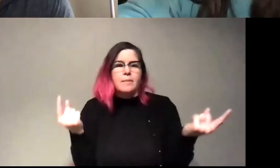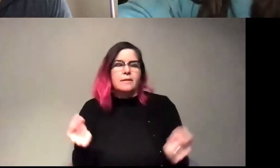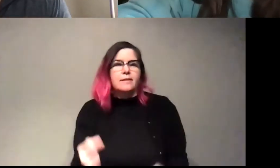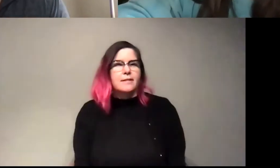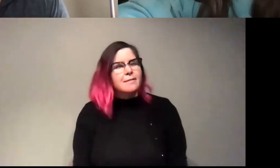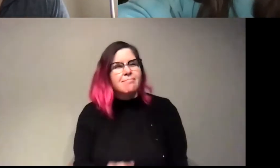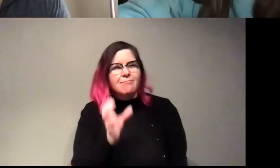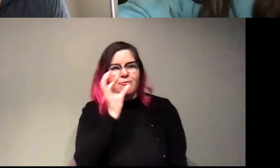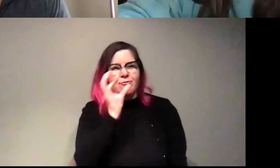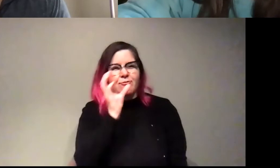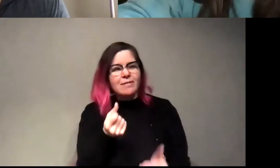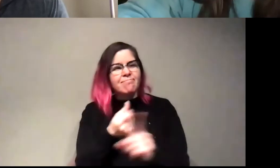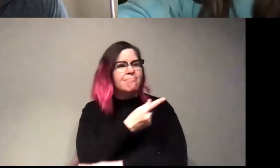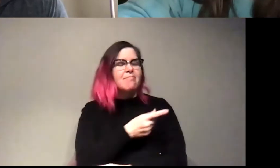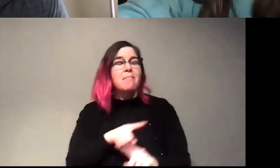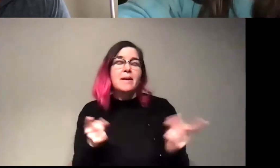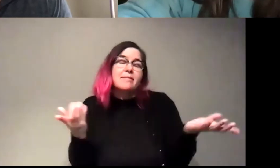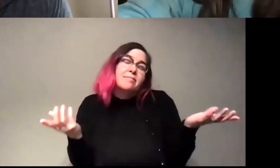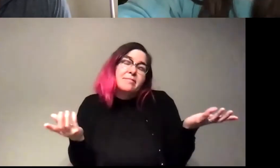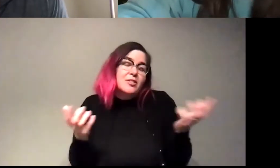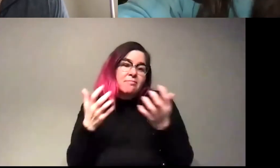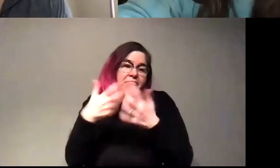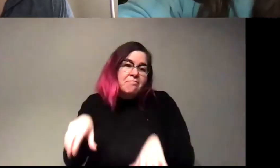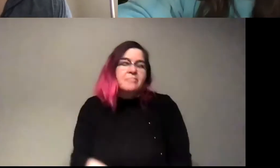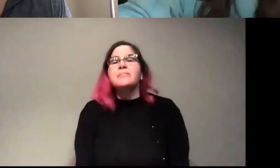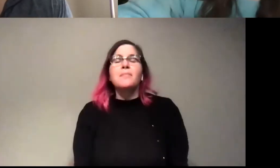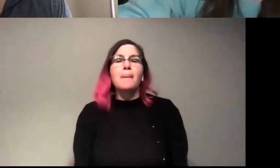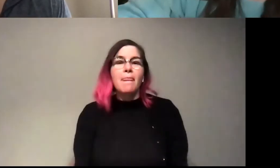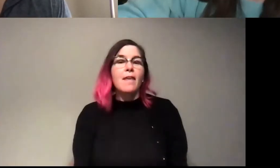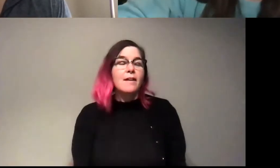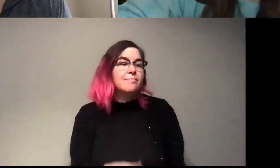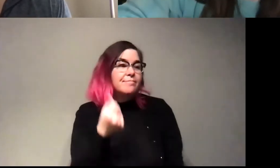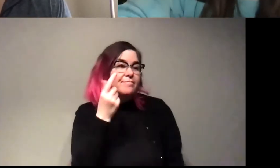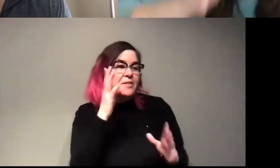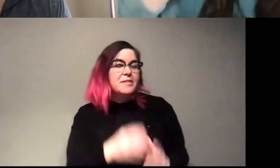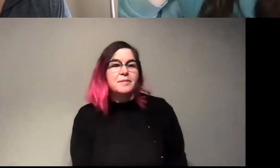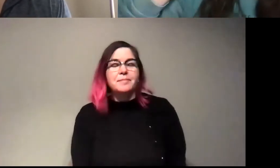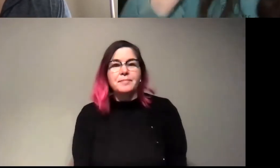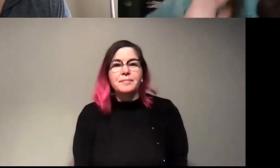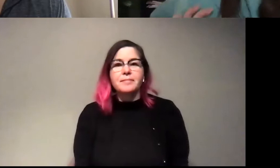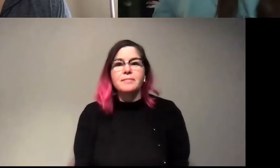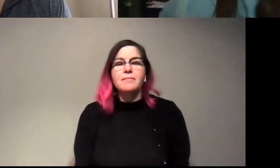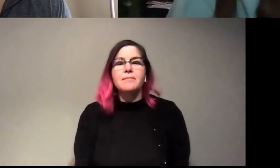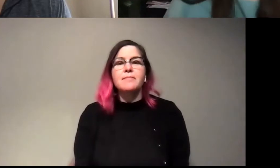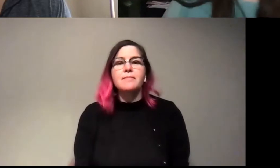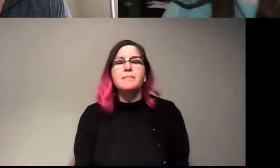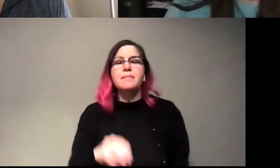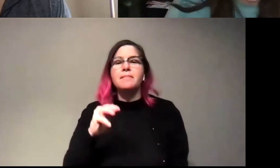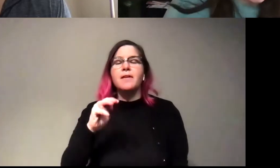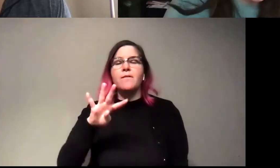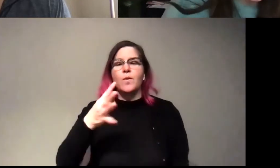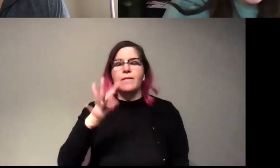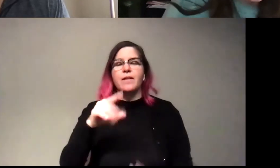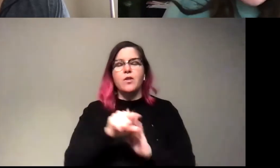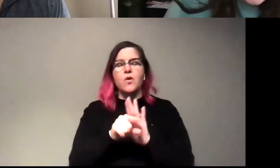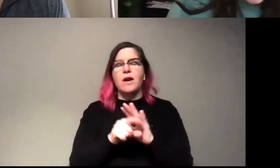of weird, but I guess this is how it worked out. Totally. Awesome. Thanks. Um, all right. This is from Mrs. Young's fourth and fifth grade combo